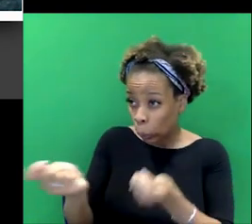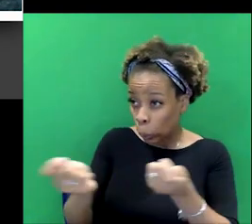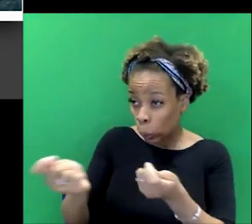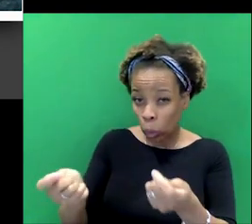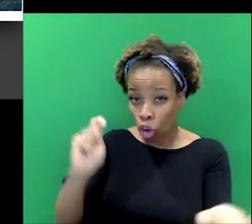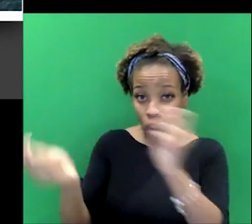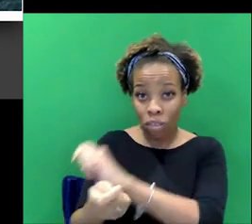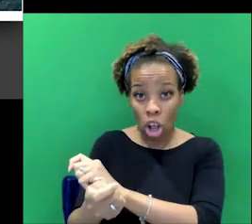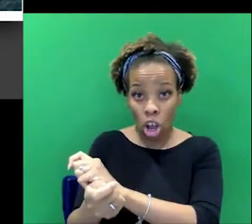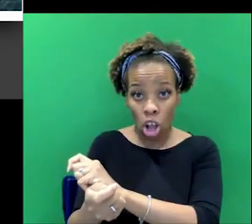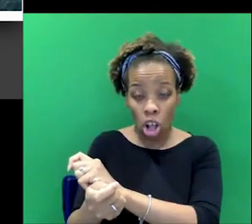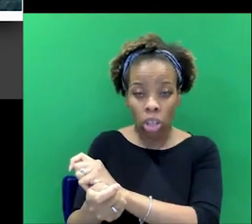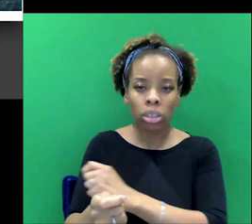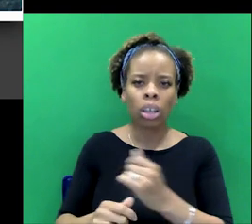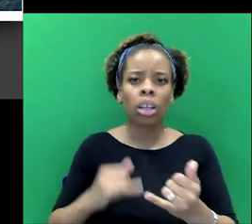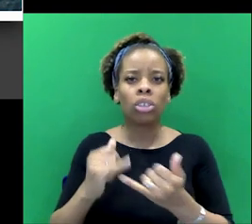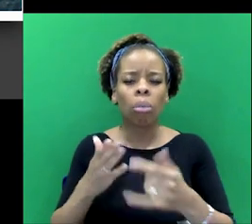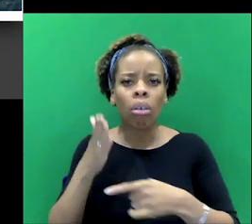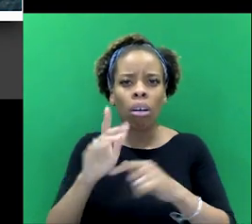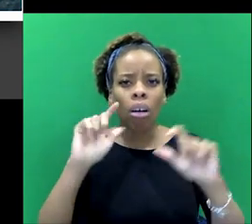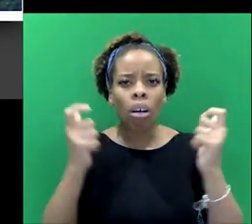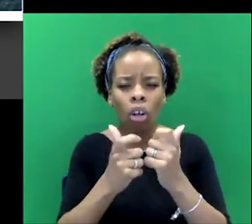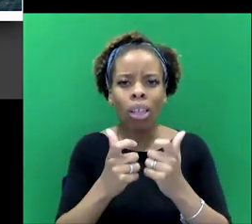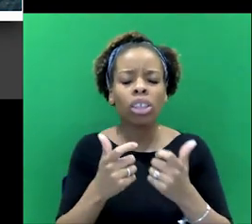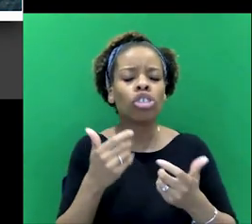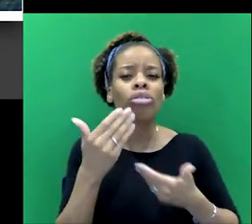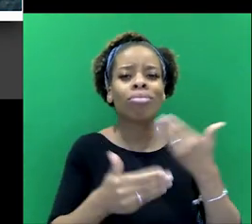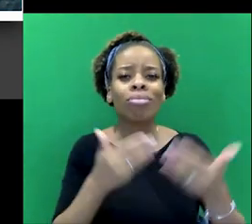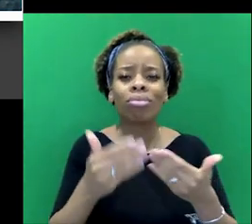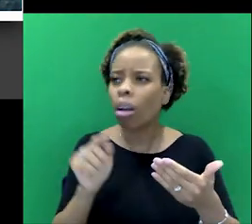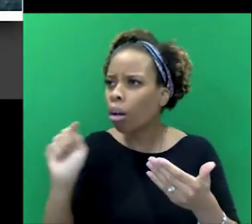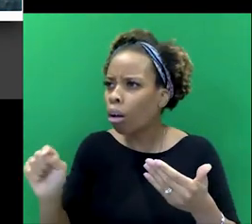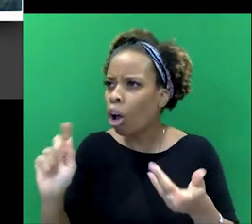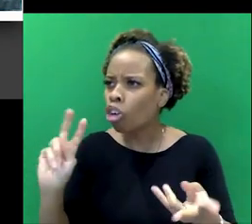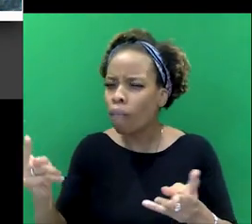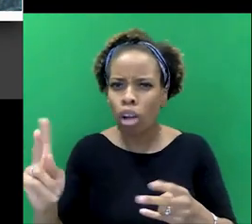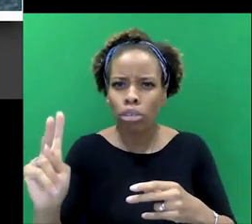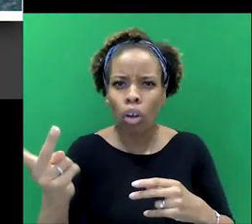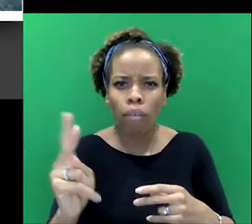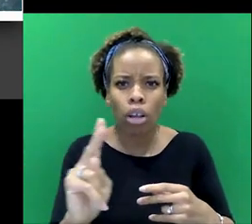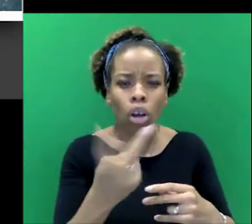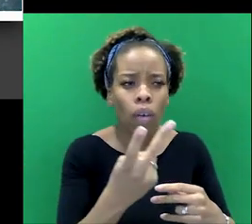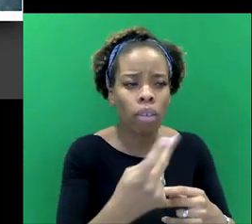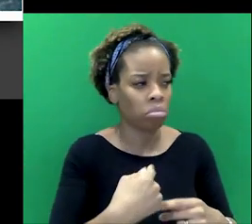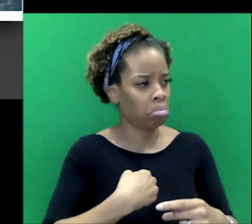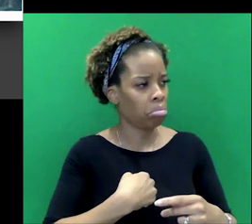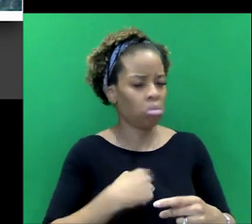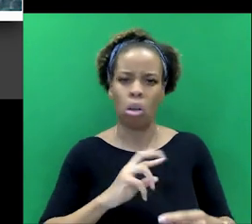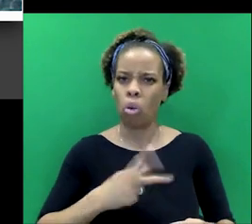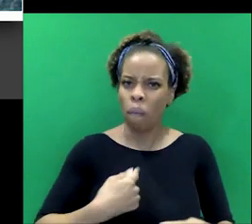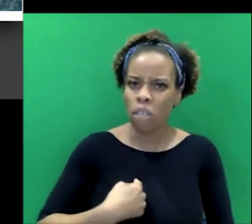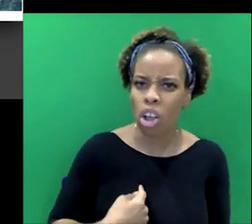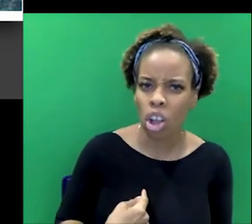Elphinstone College, found many of his peers, Parsi, you know, other students getting converted, and he himself then wants to join.